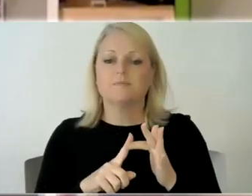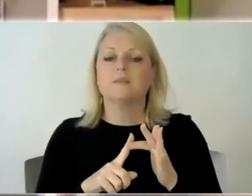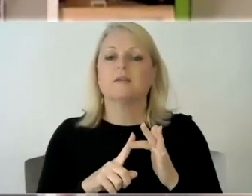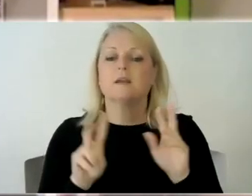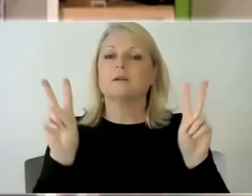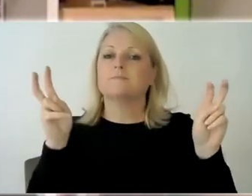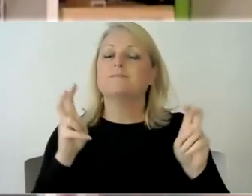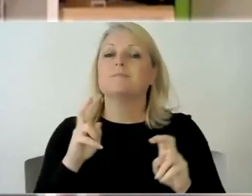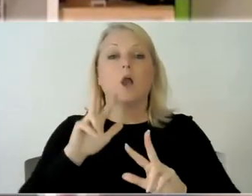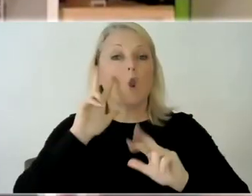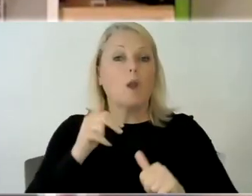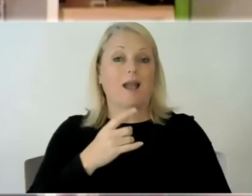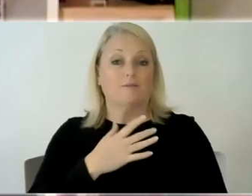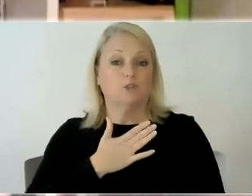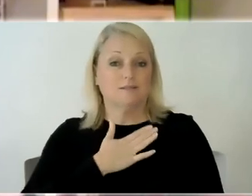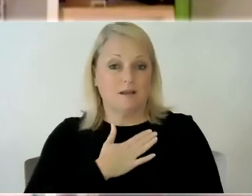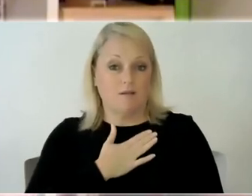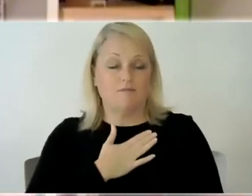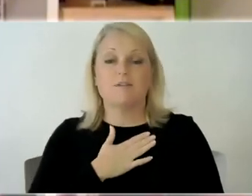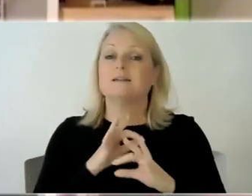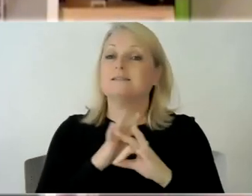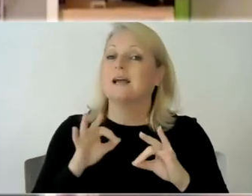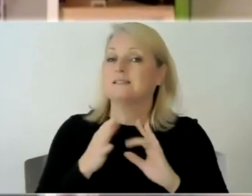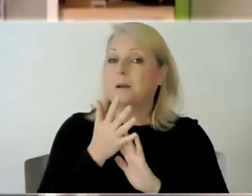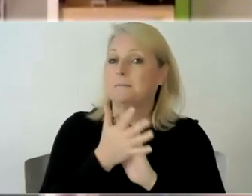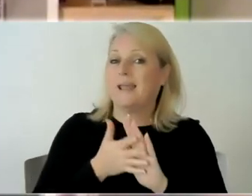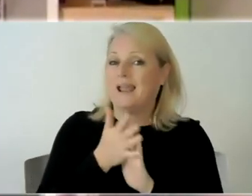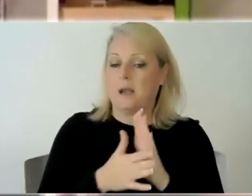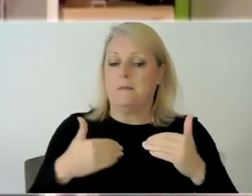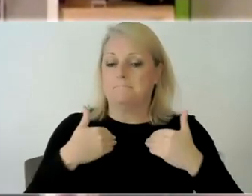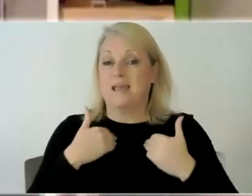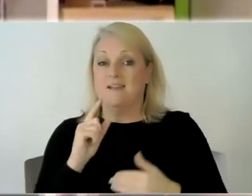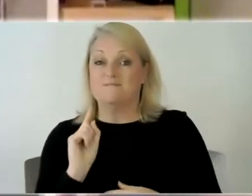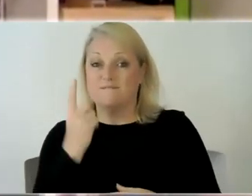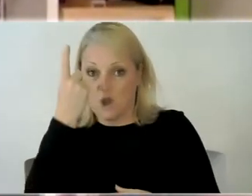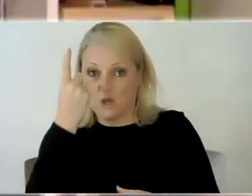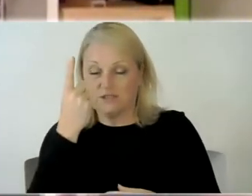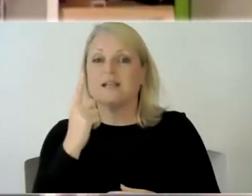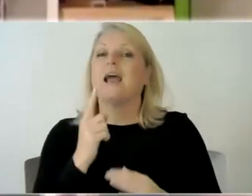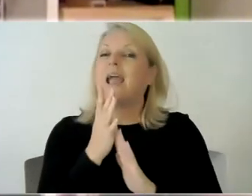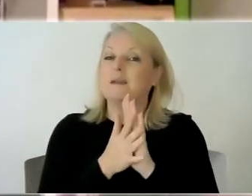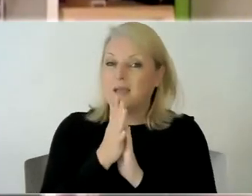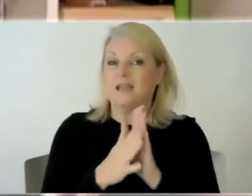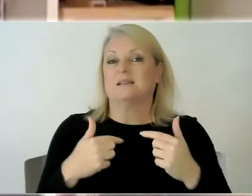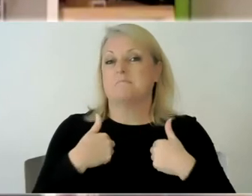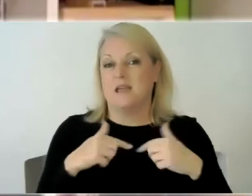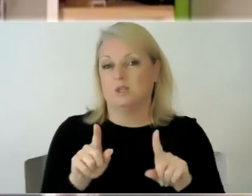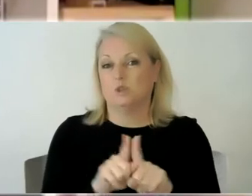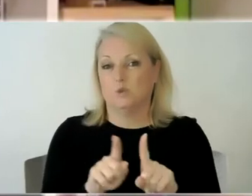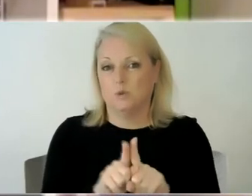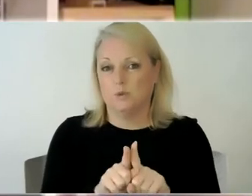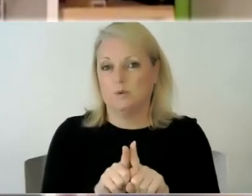taking care of yourself doesn't mean um me first it means me too and i think that is